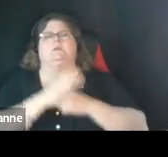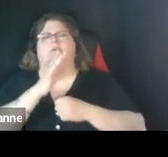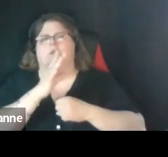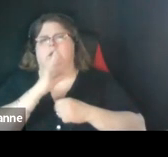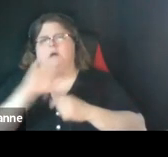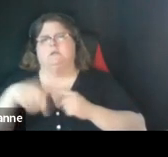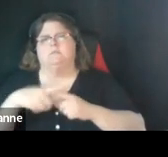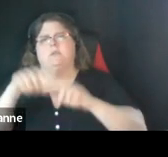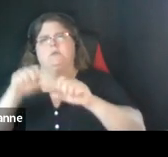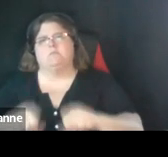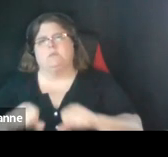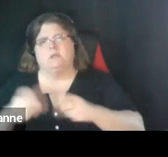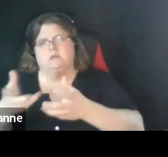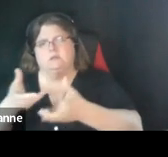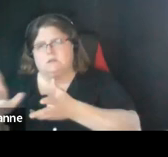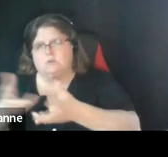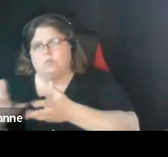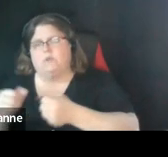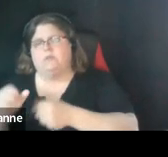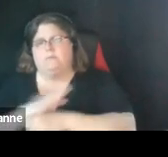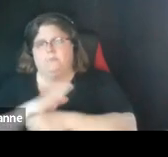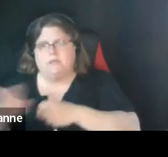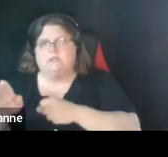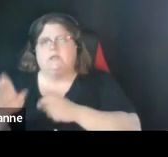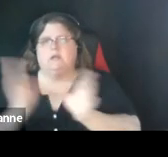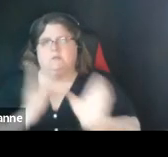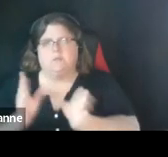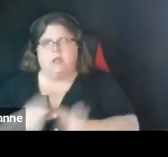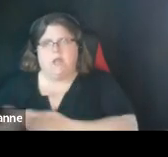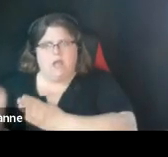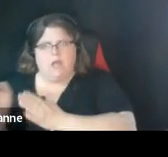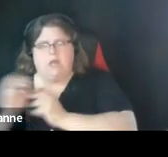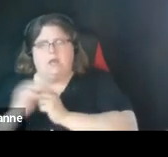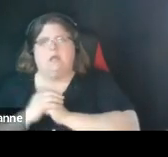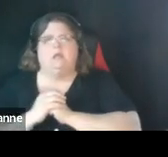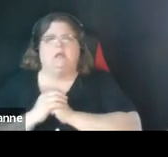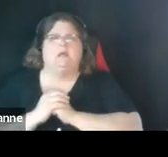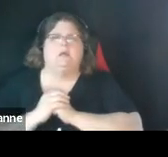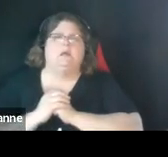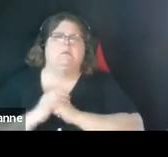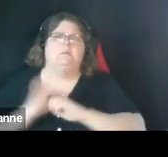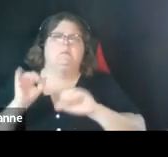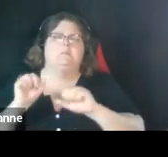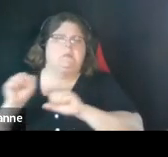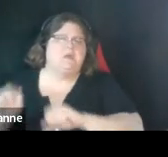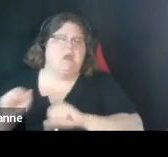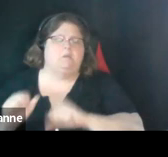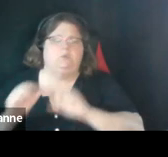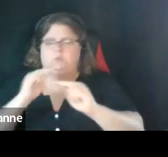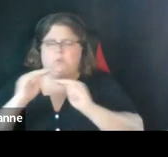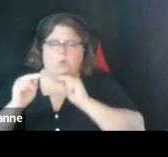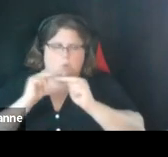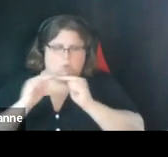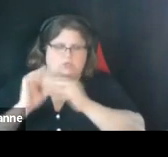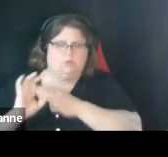facilities and facilities master planning being able to um negotiate and work with um